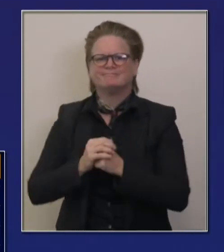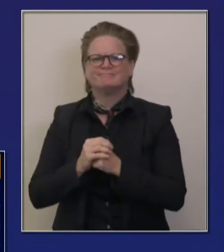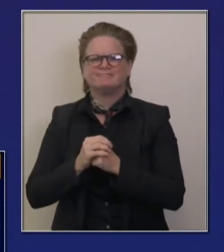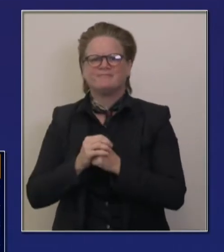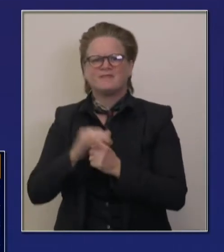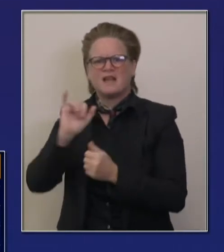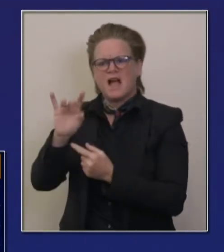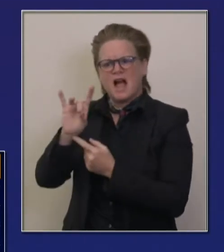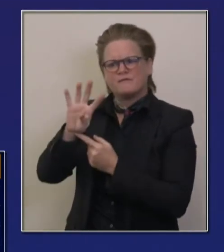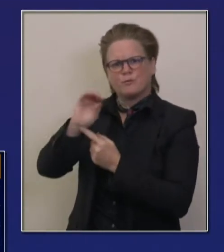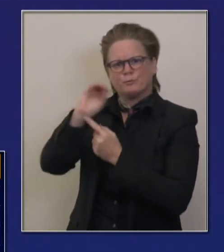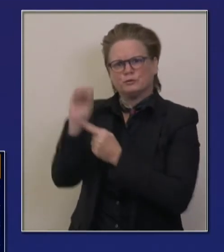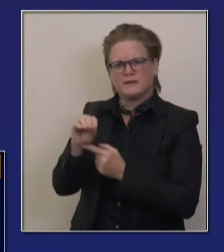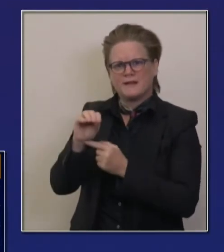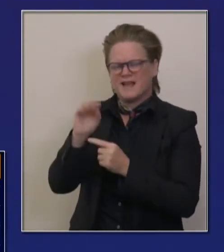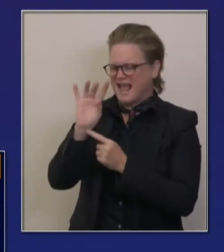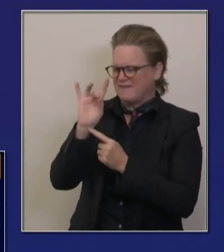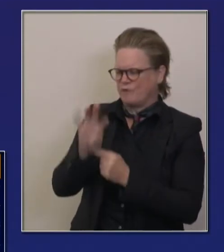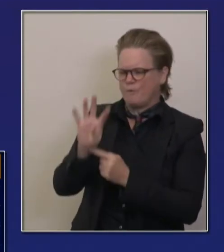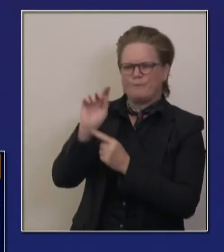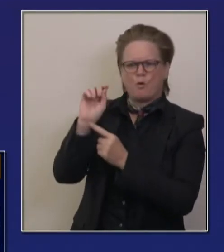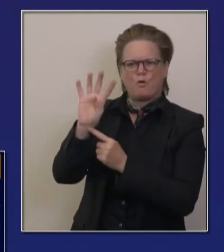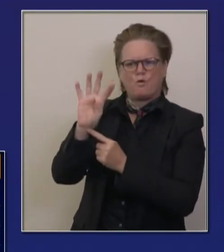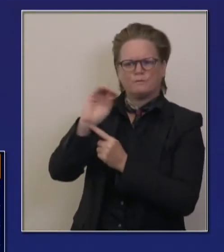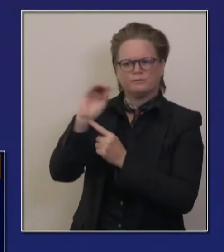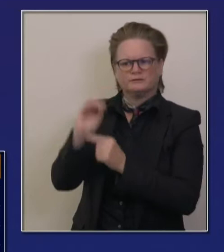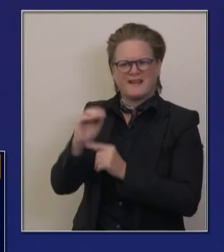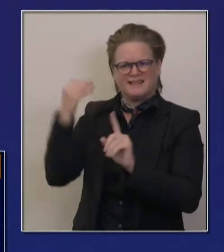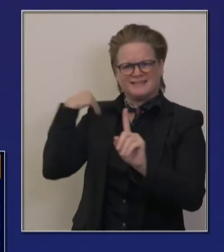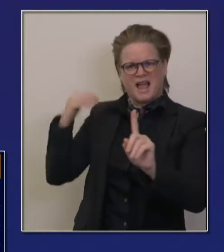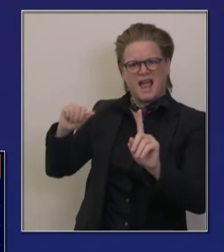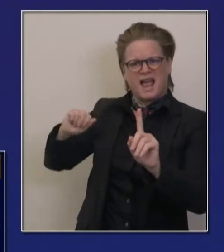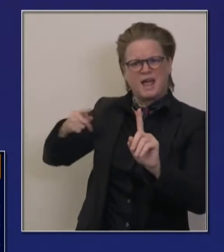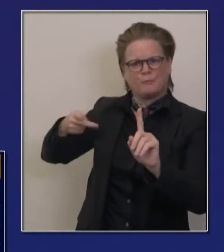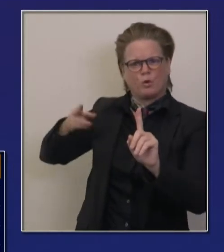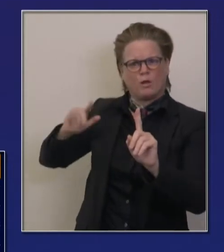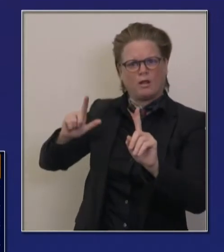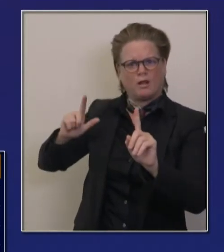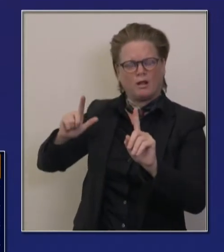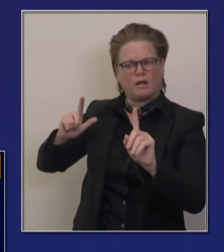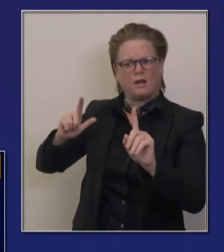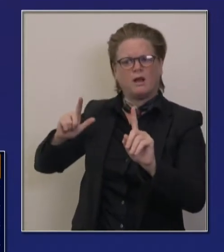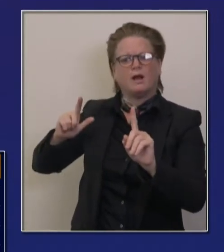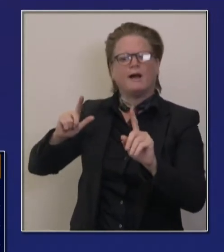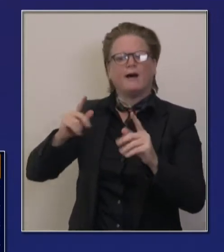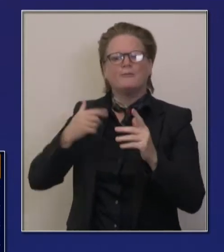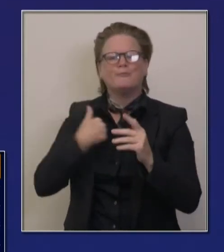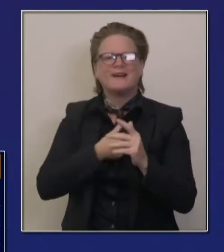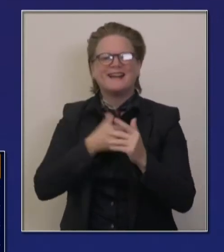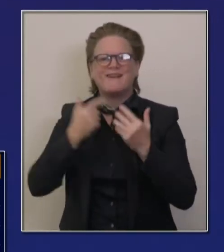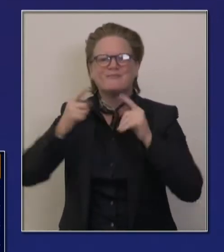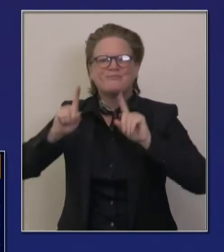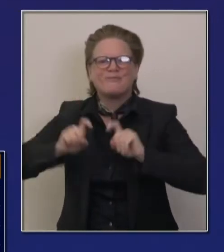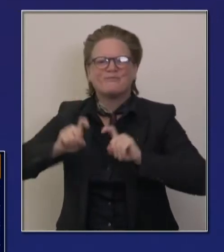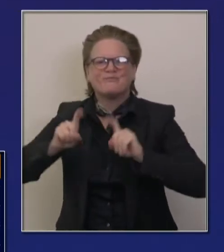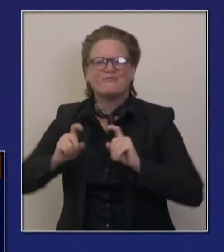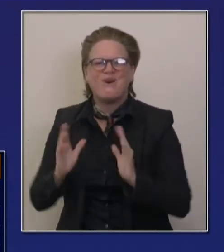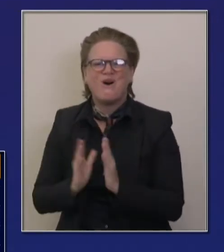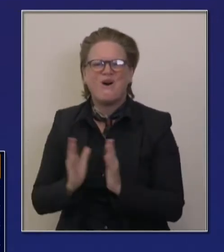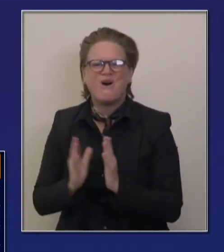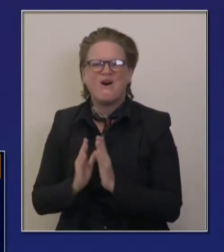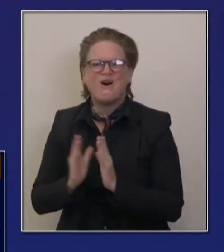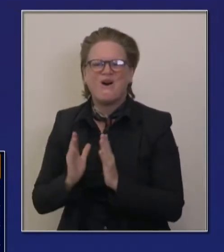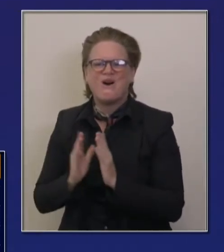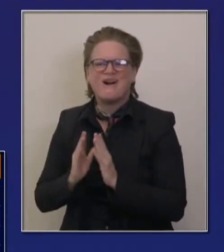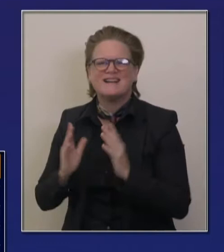was back in, um, April. Uh, but that was on the basis of a very small number of average daily tests. You can